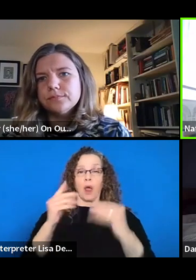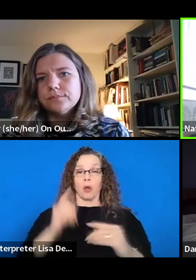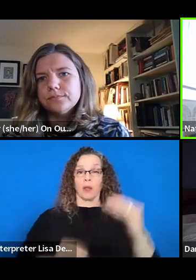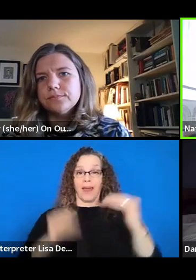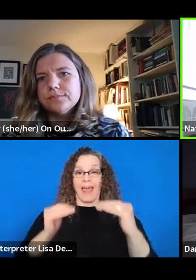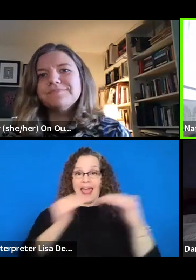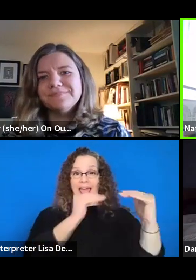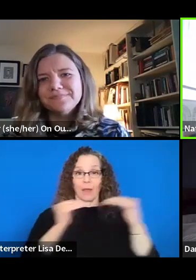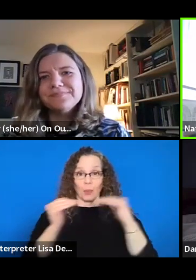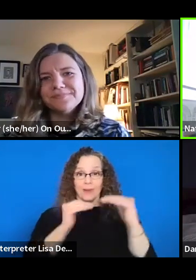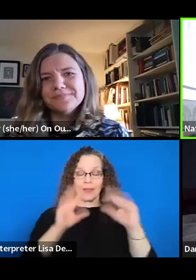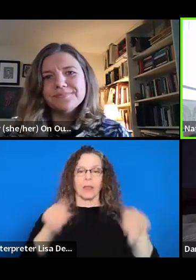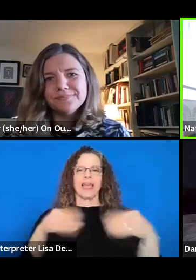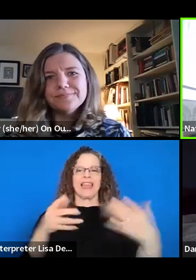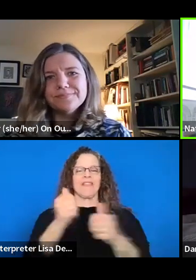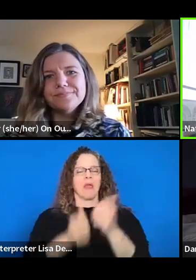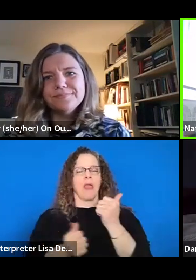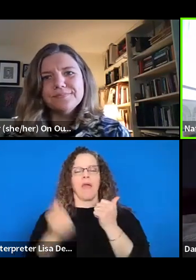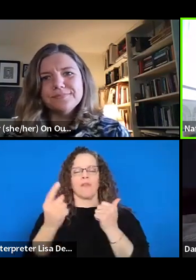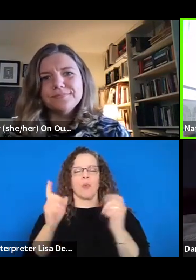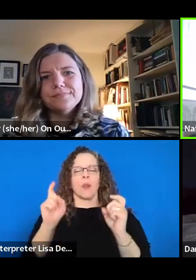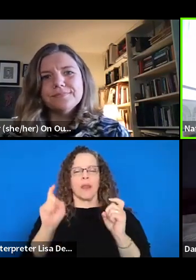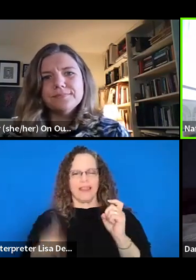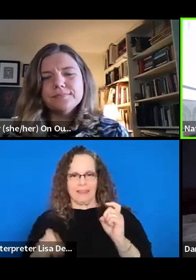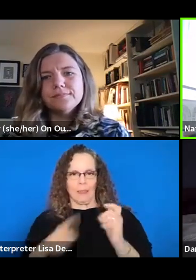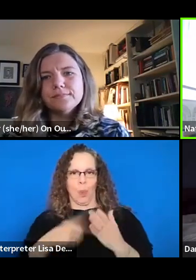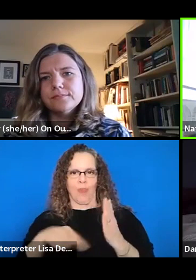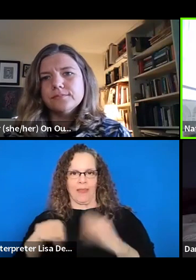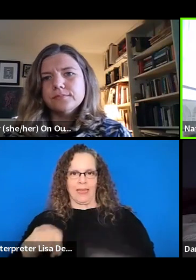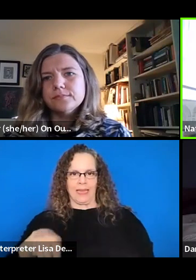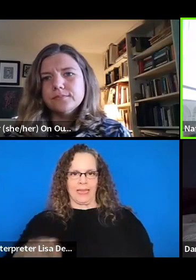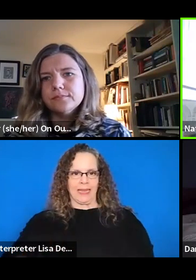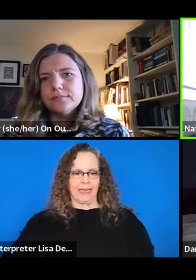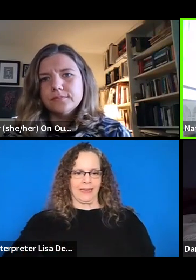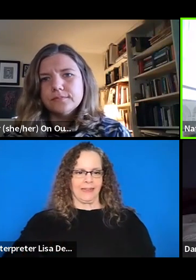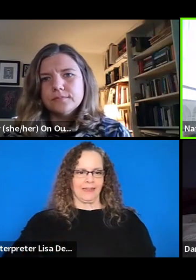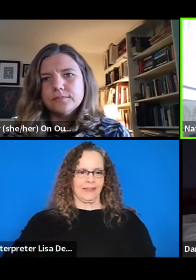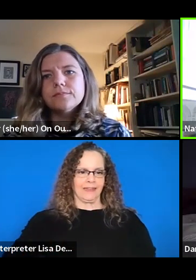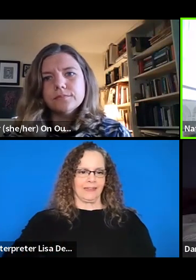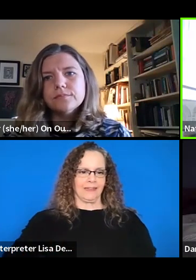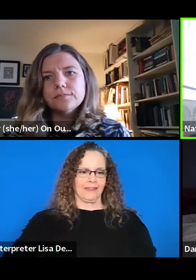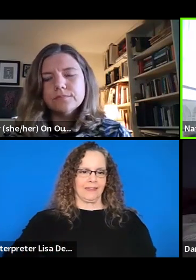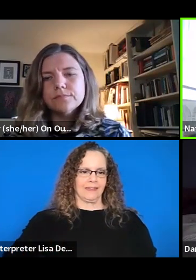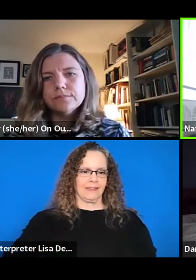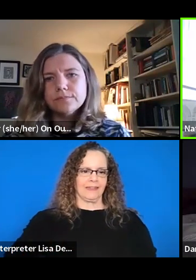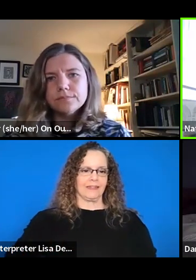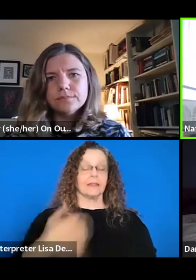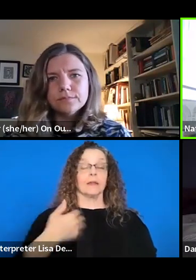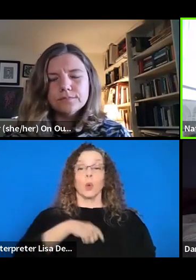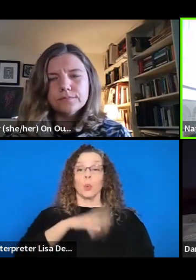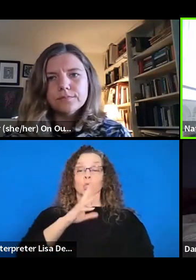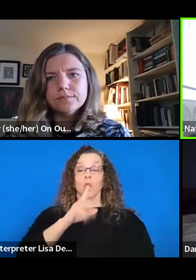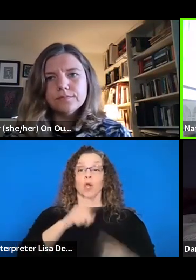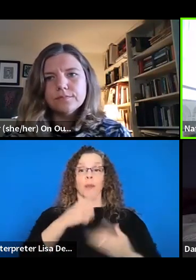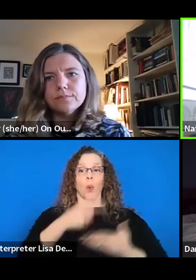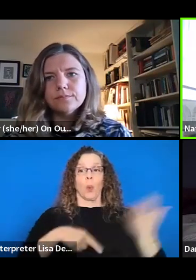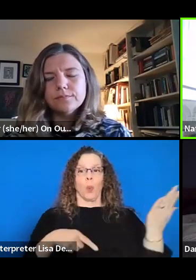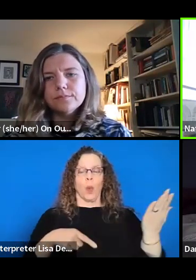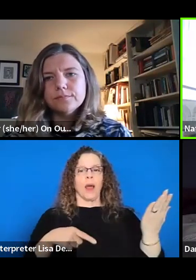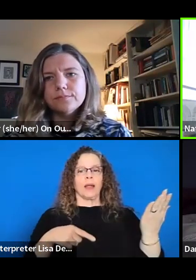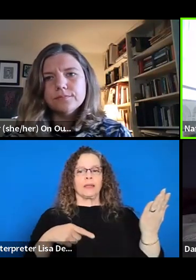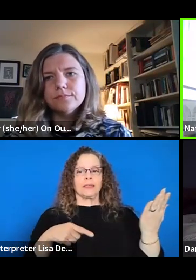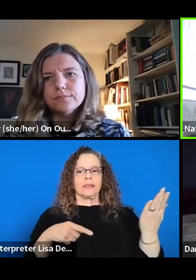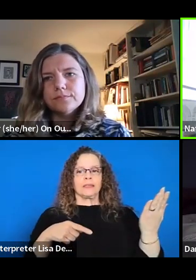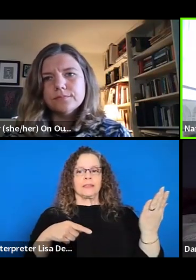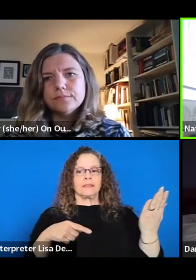what they need. Um, and I think, and we talk a lot about how this is an important part of this conversation, which is that it's not, it's